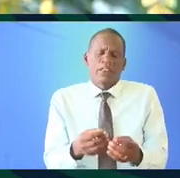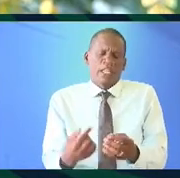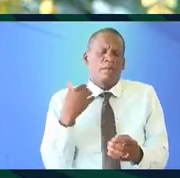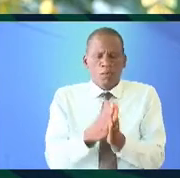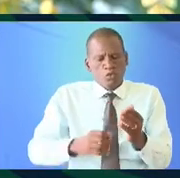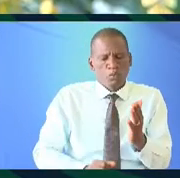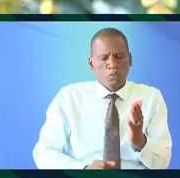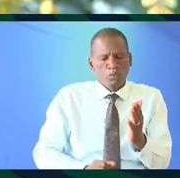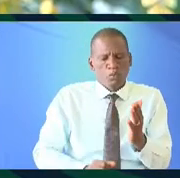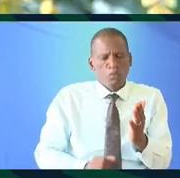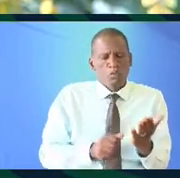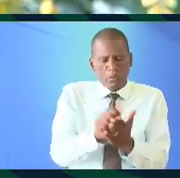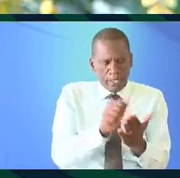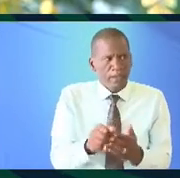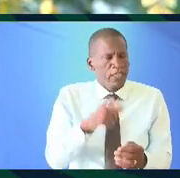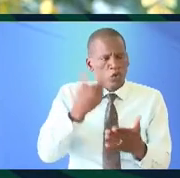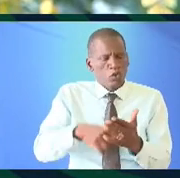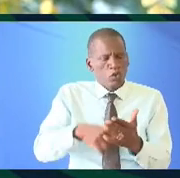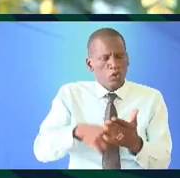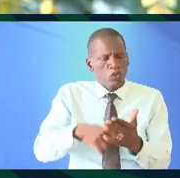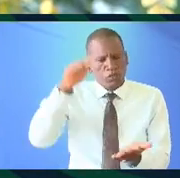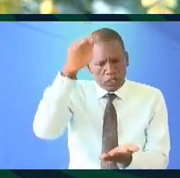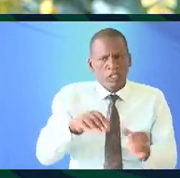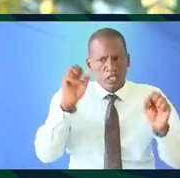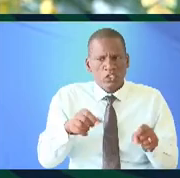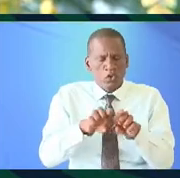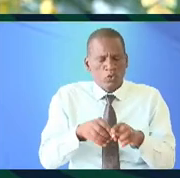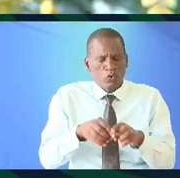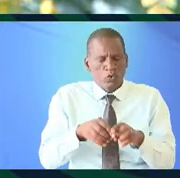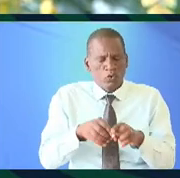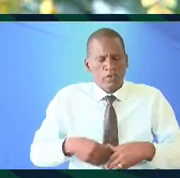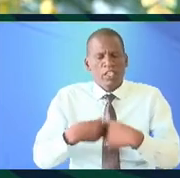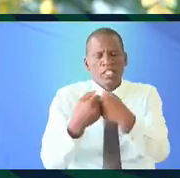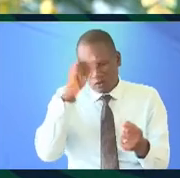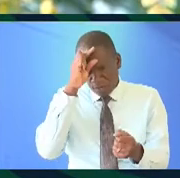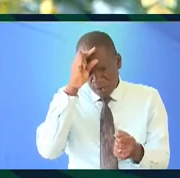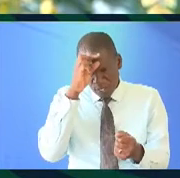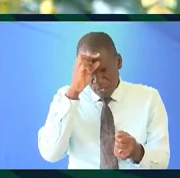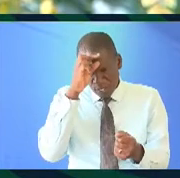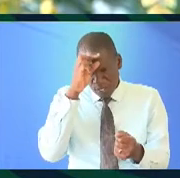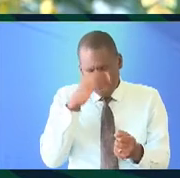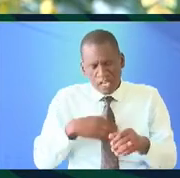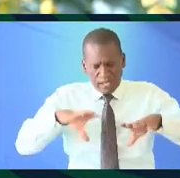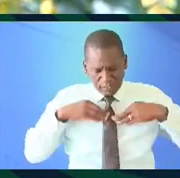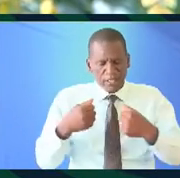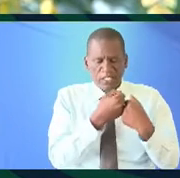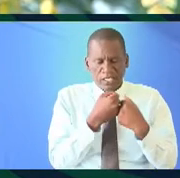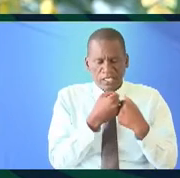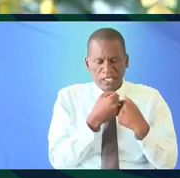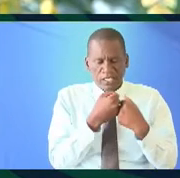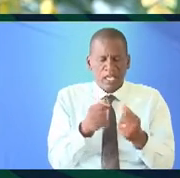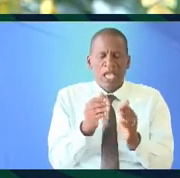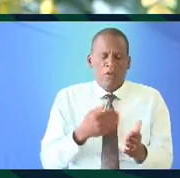will increase and the price will also come down of course we have also drawn the challenge to the government it has taken up the challenge it has